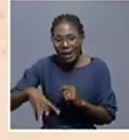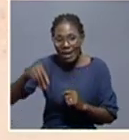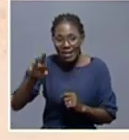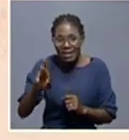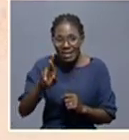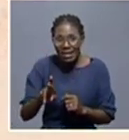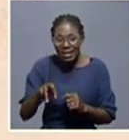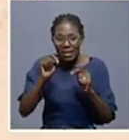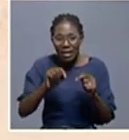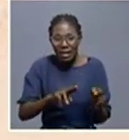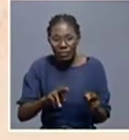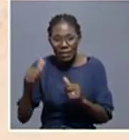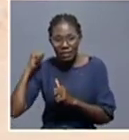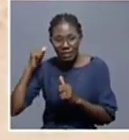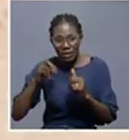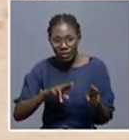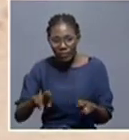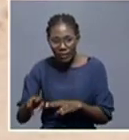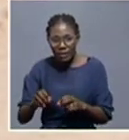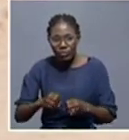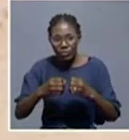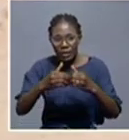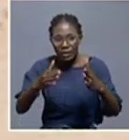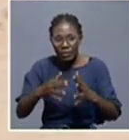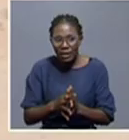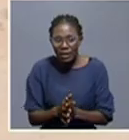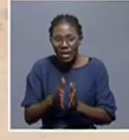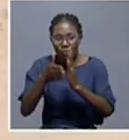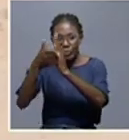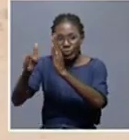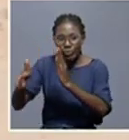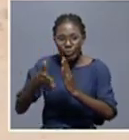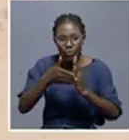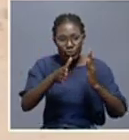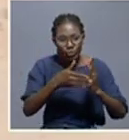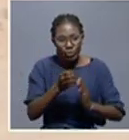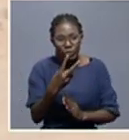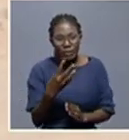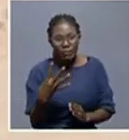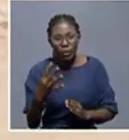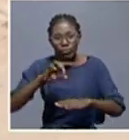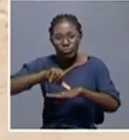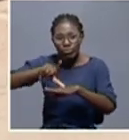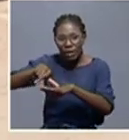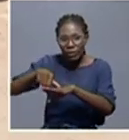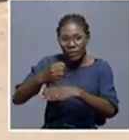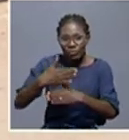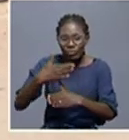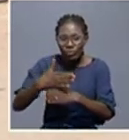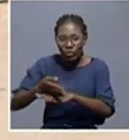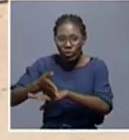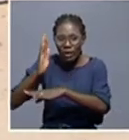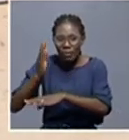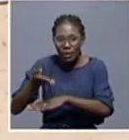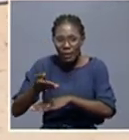of the day, the official inauguration or official opening of the 24-hour operation. As we know that